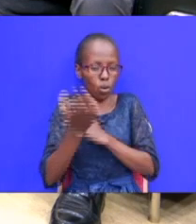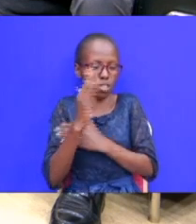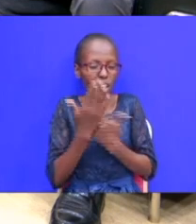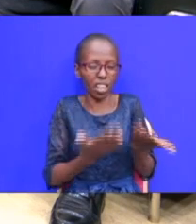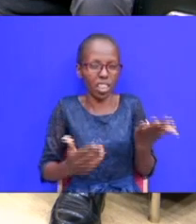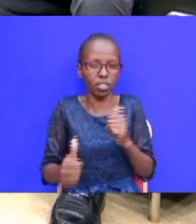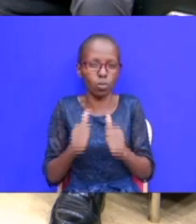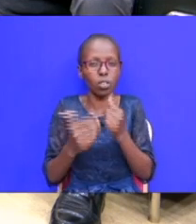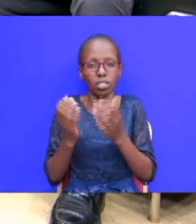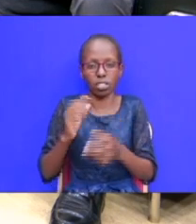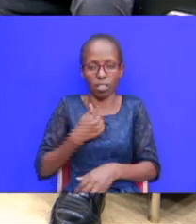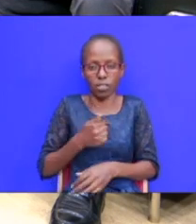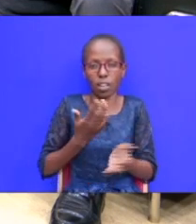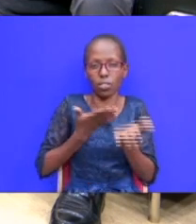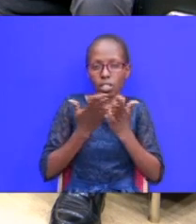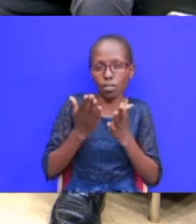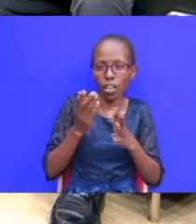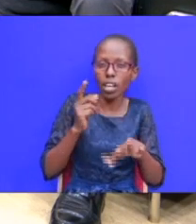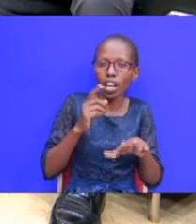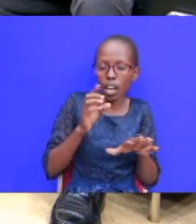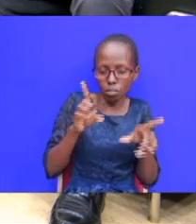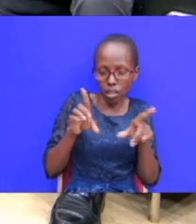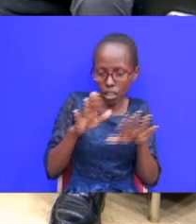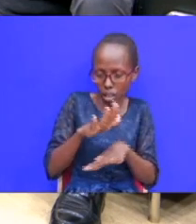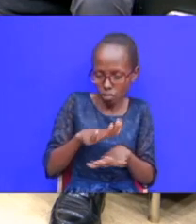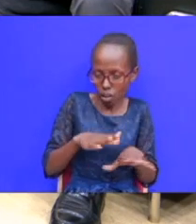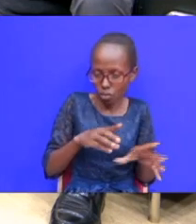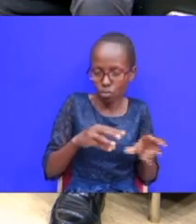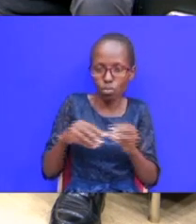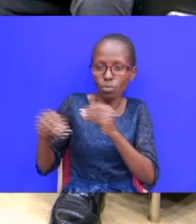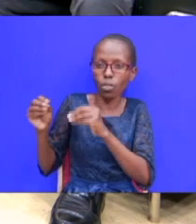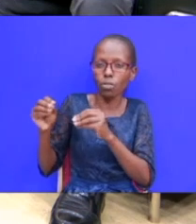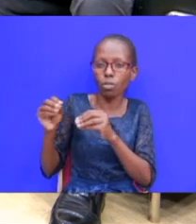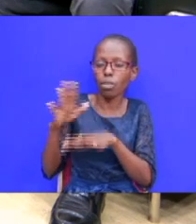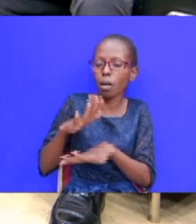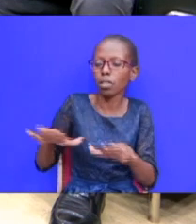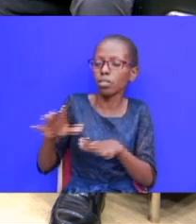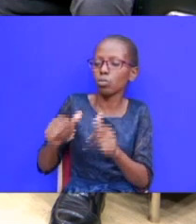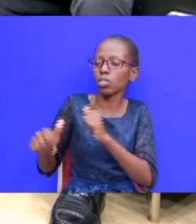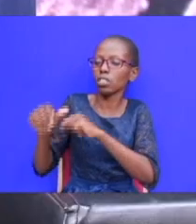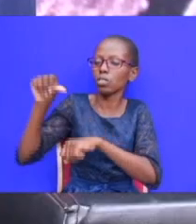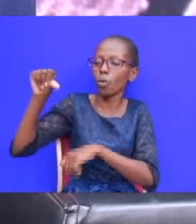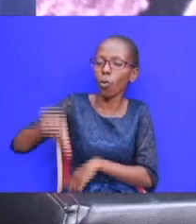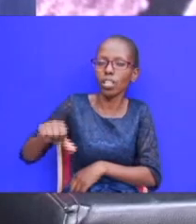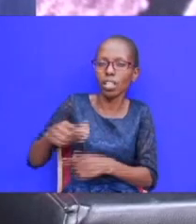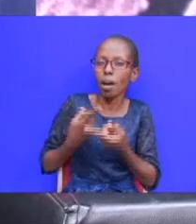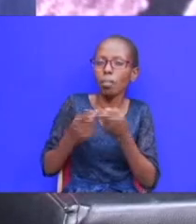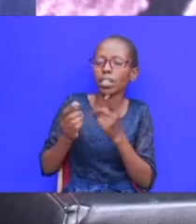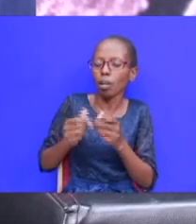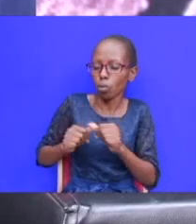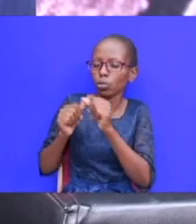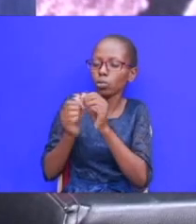things that i serve whereas i am in the place i have moved from where i think was worse to the house of god but i'm still